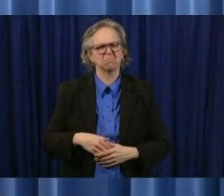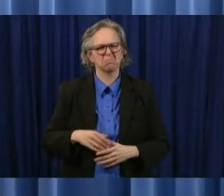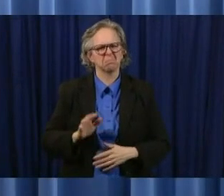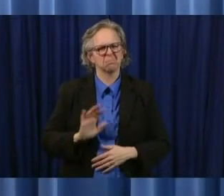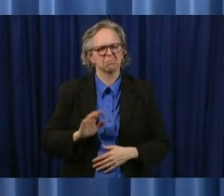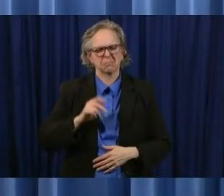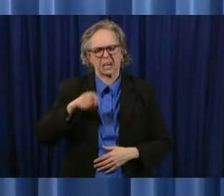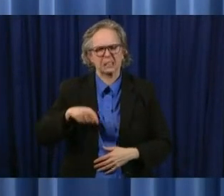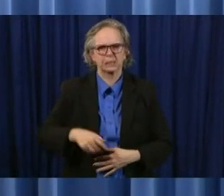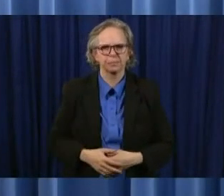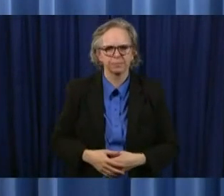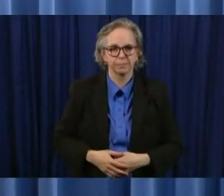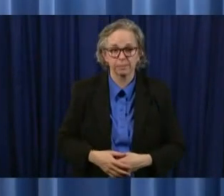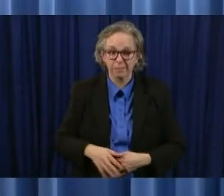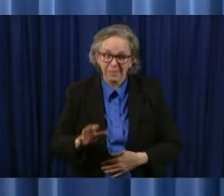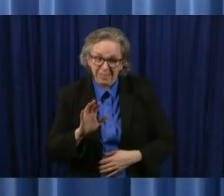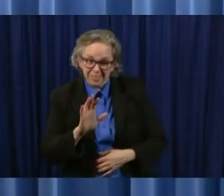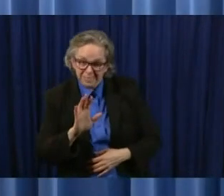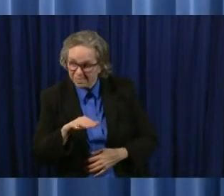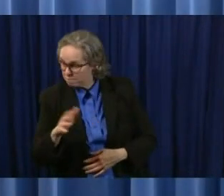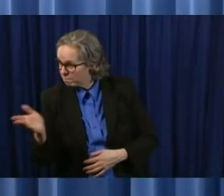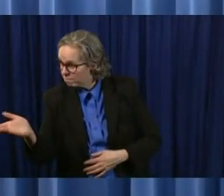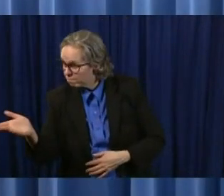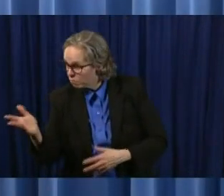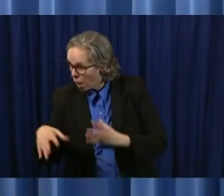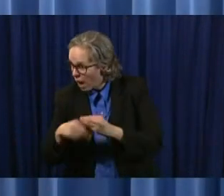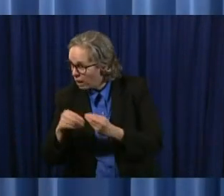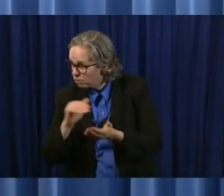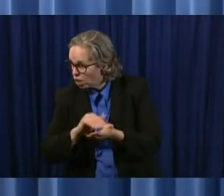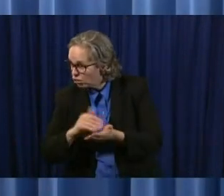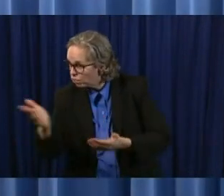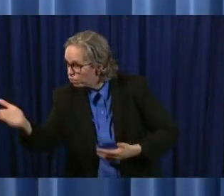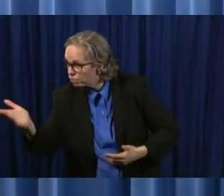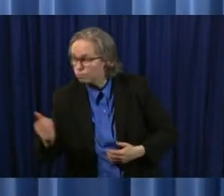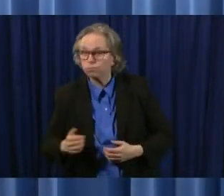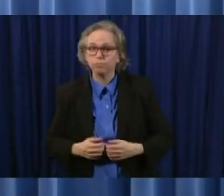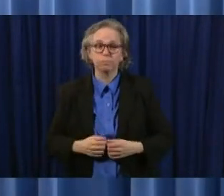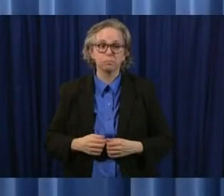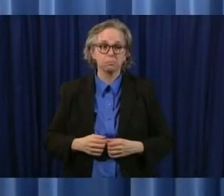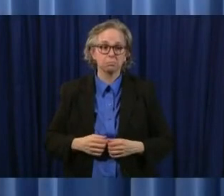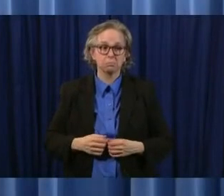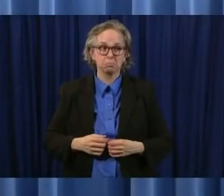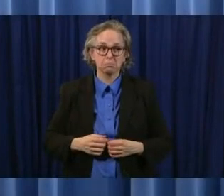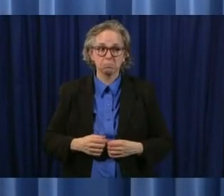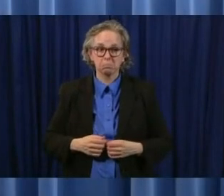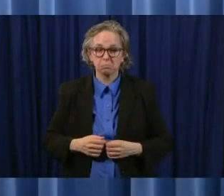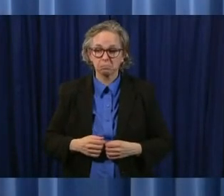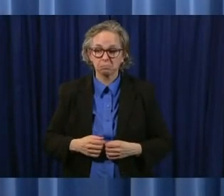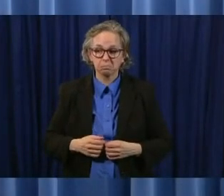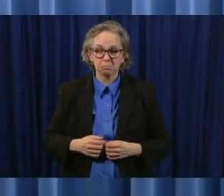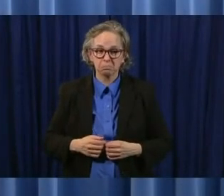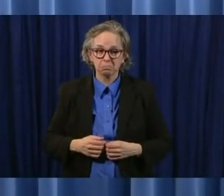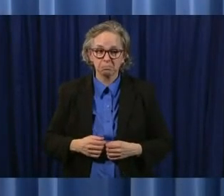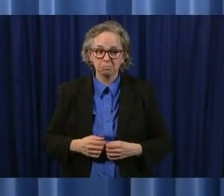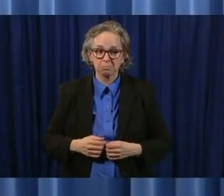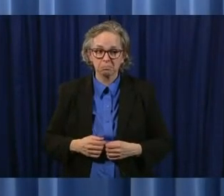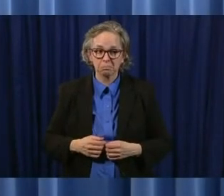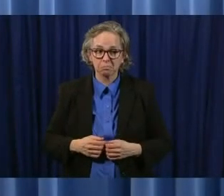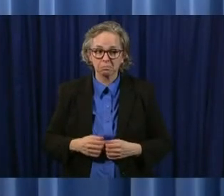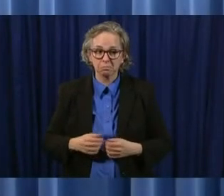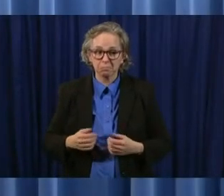does that dr acton have anything to add the level maybe of that's needed as far as vaccines